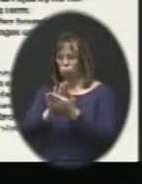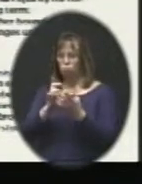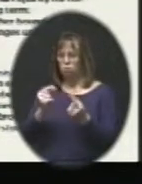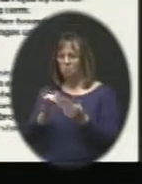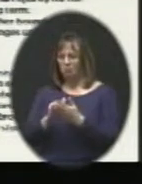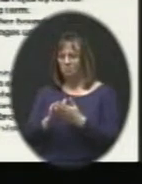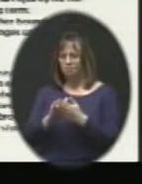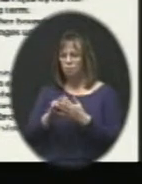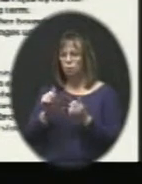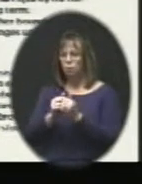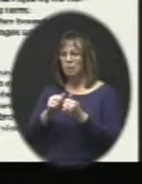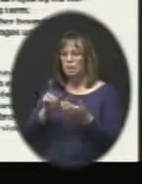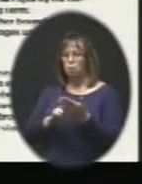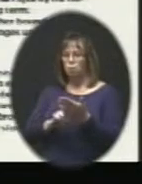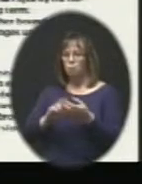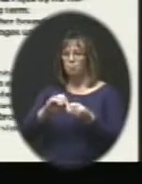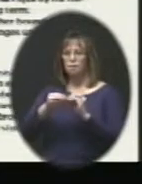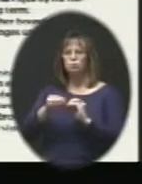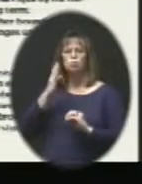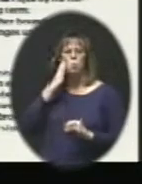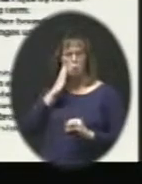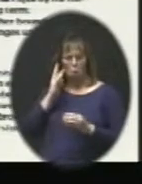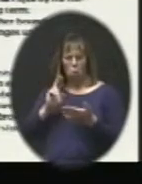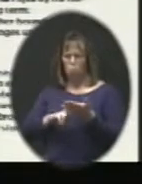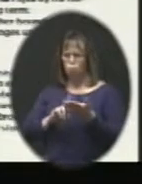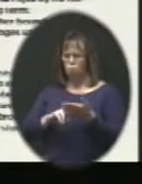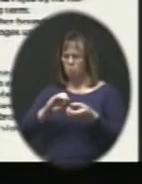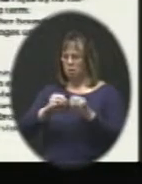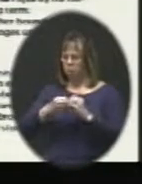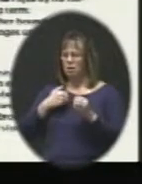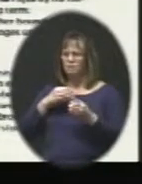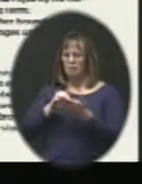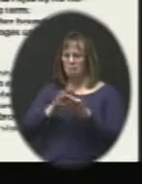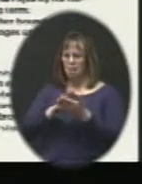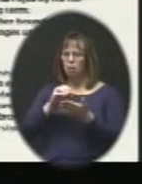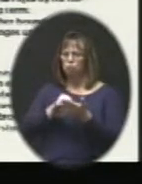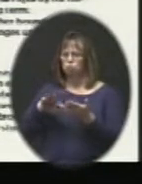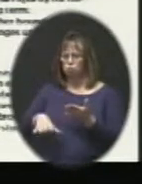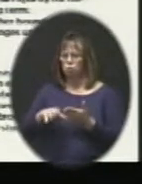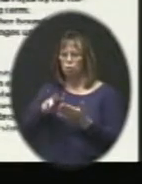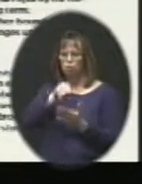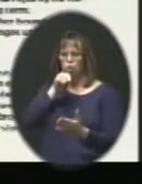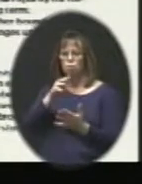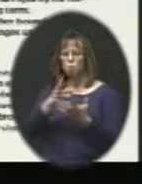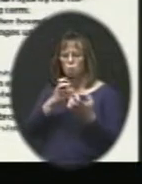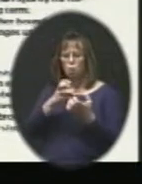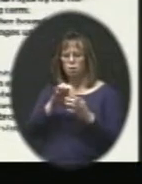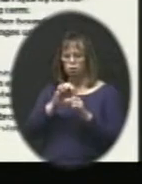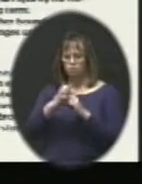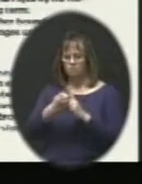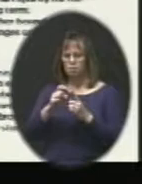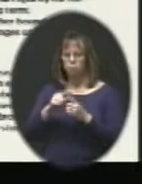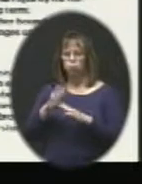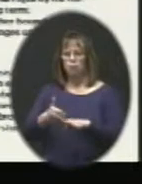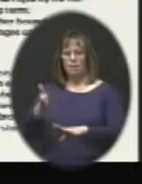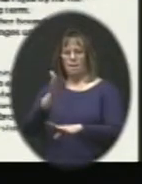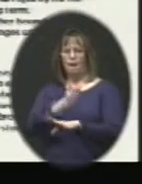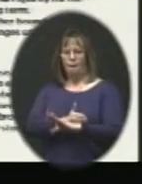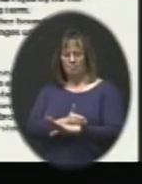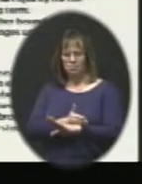In terms of enrollment numbers, we know that enrollment numbers have an impact on student learning and we want those environments to enhance.